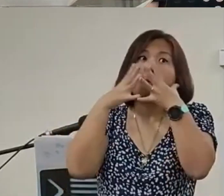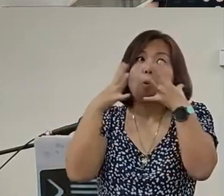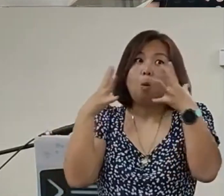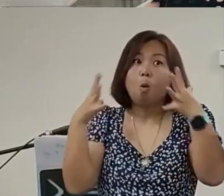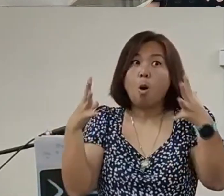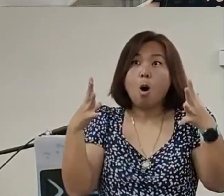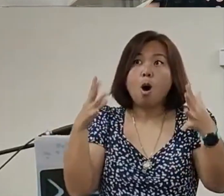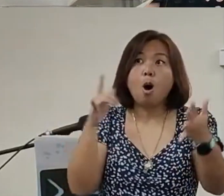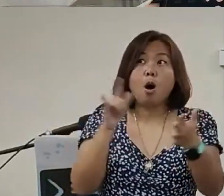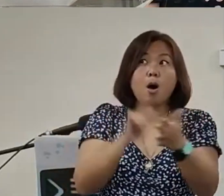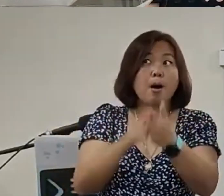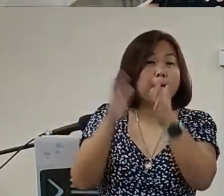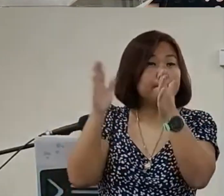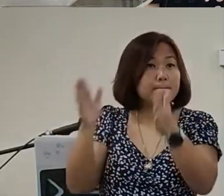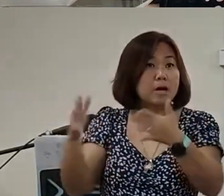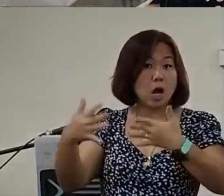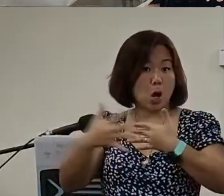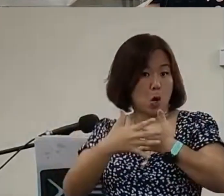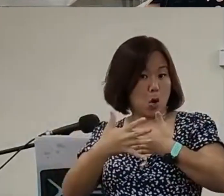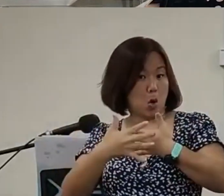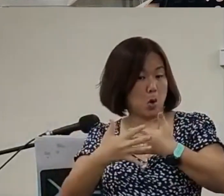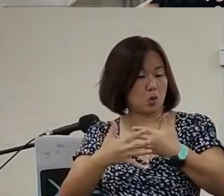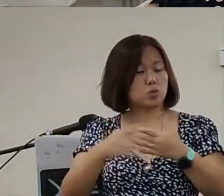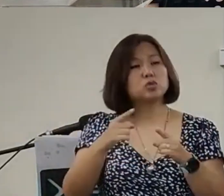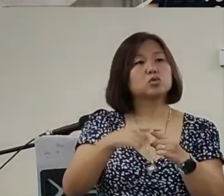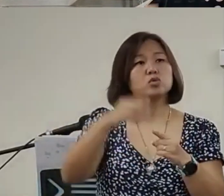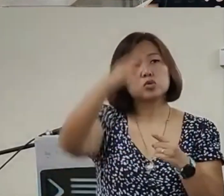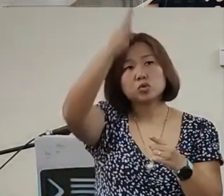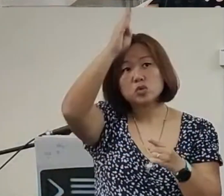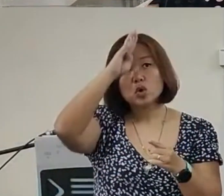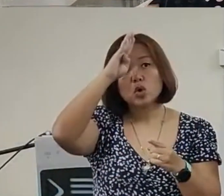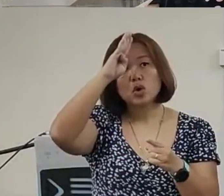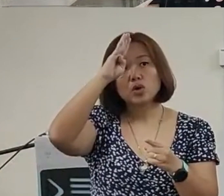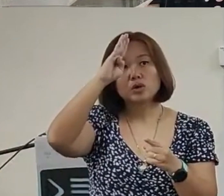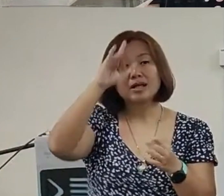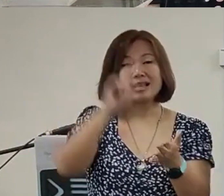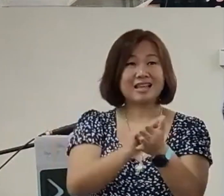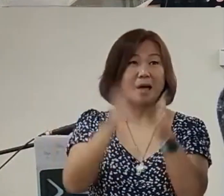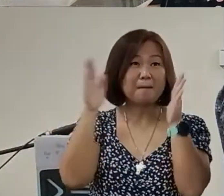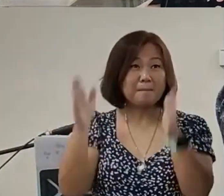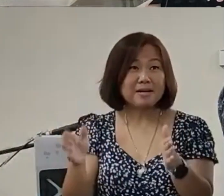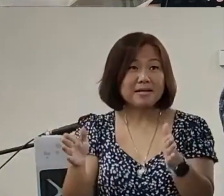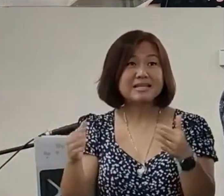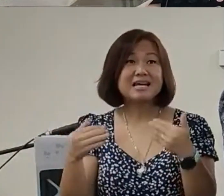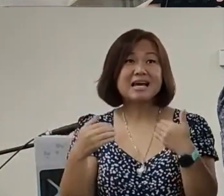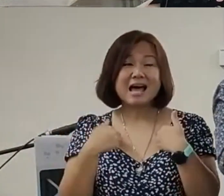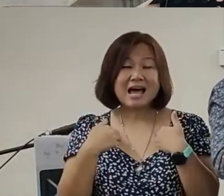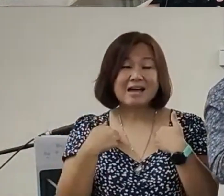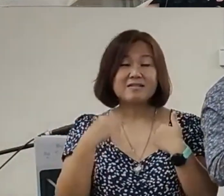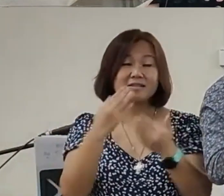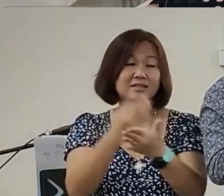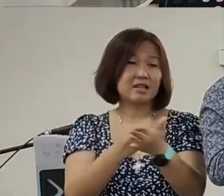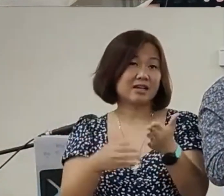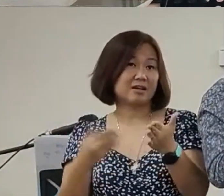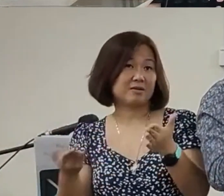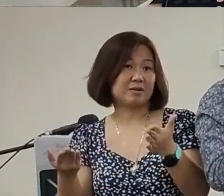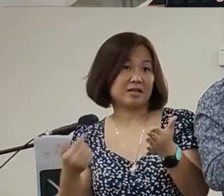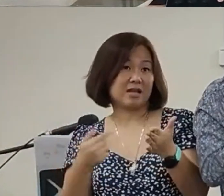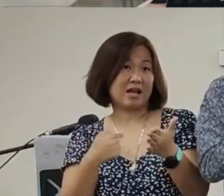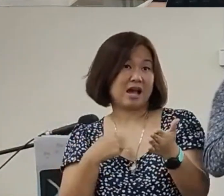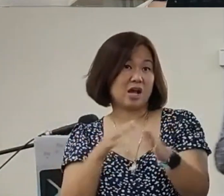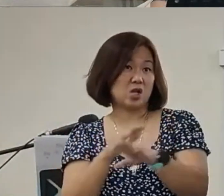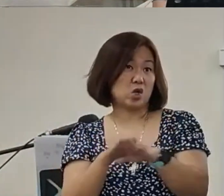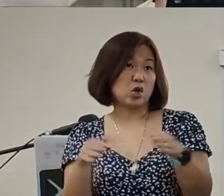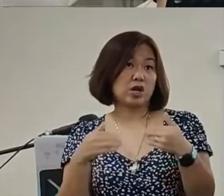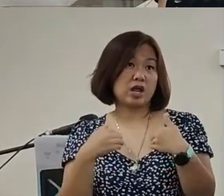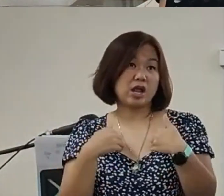ethat personis reallyclose to Godthat personis somethingthat I don'thaveand what they camethey drewnearand came